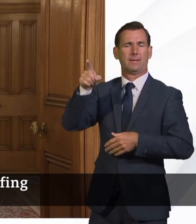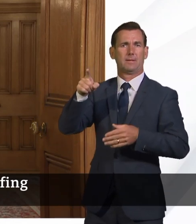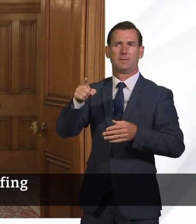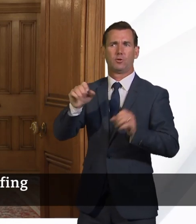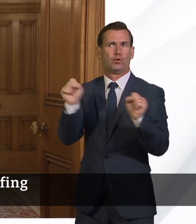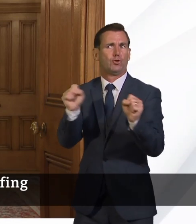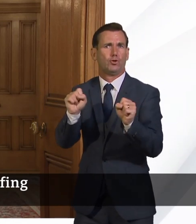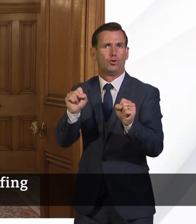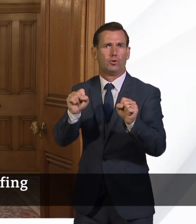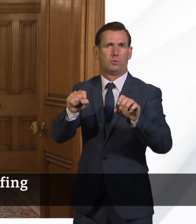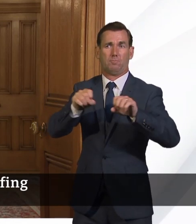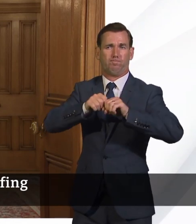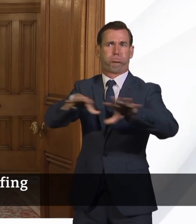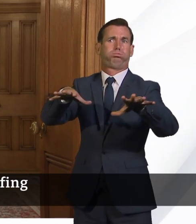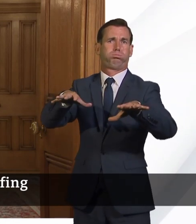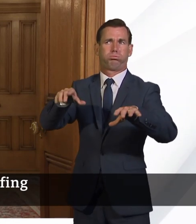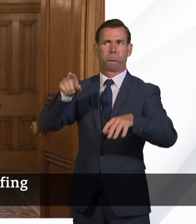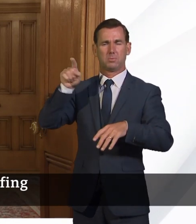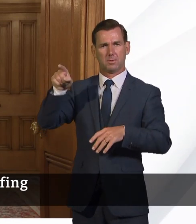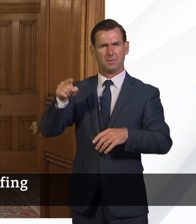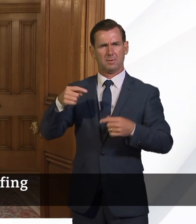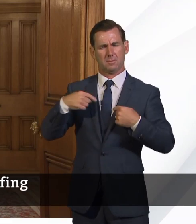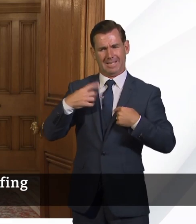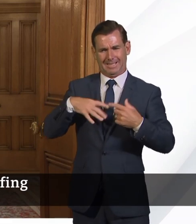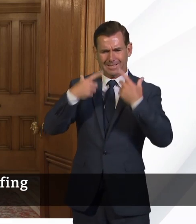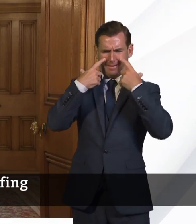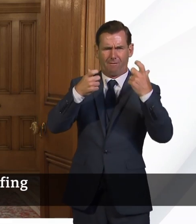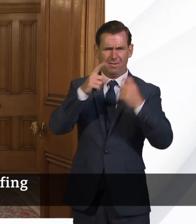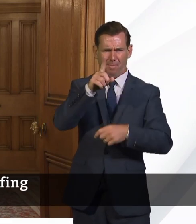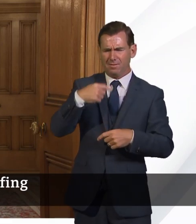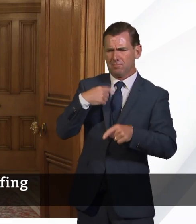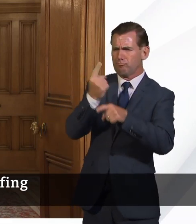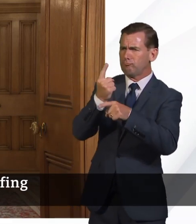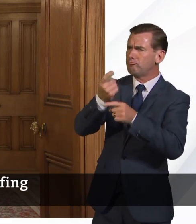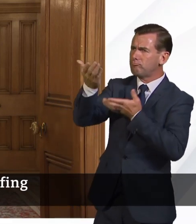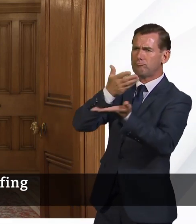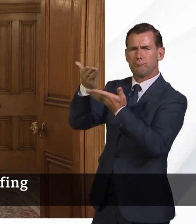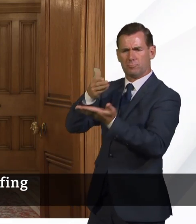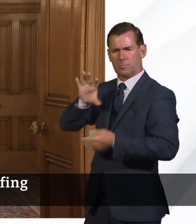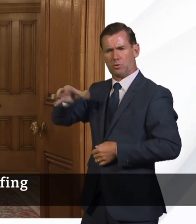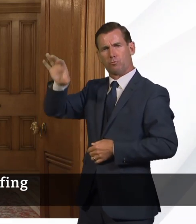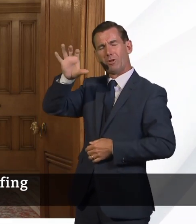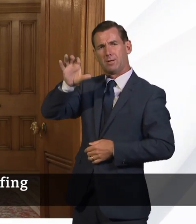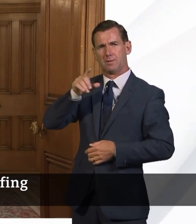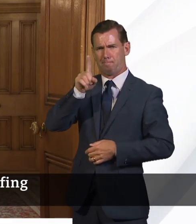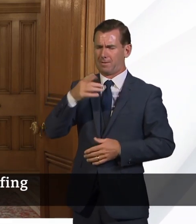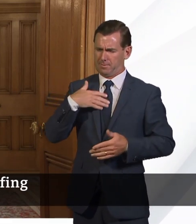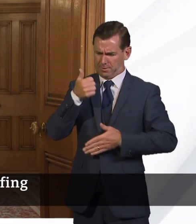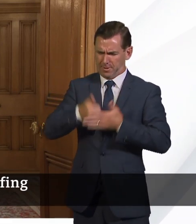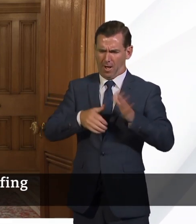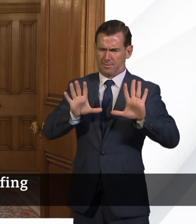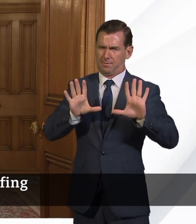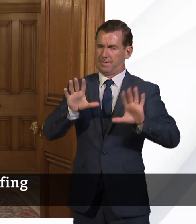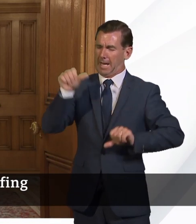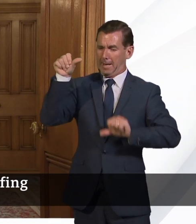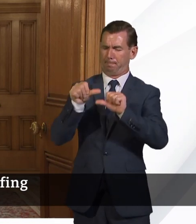done, but we'll have very sensible conversations. And this would certainly be limited in the first place. And I'm speaking